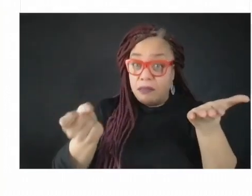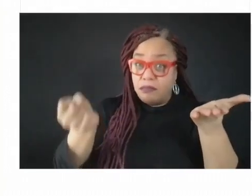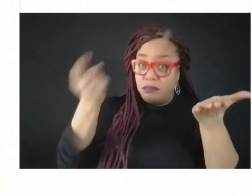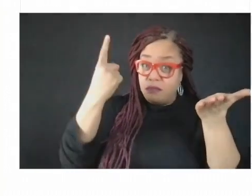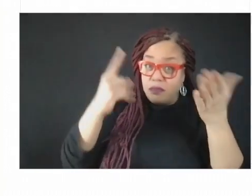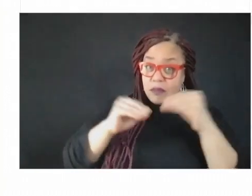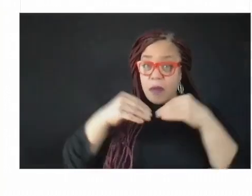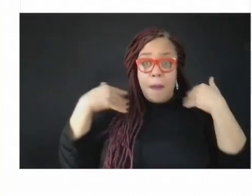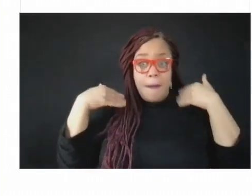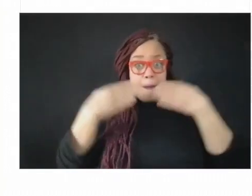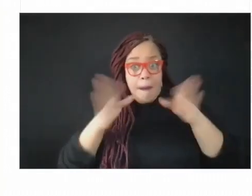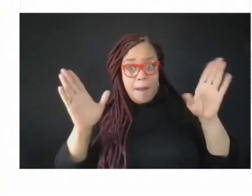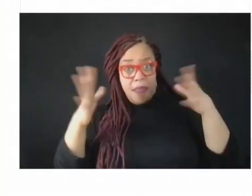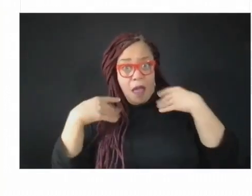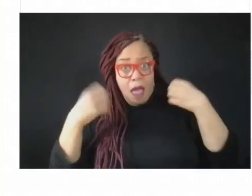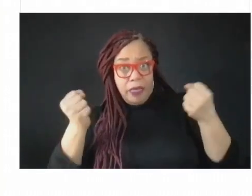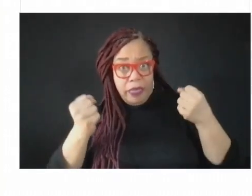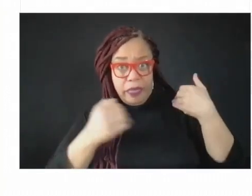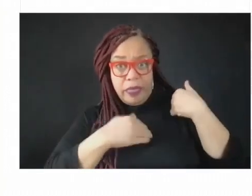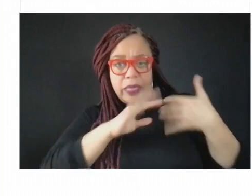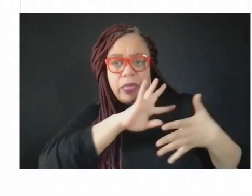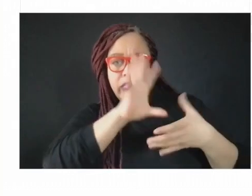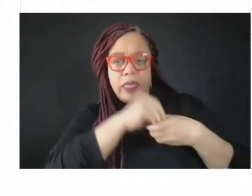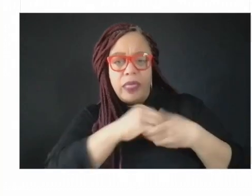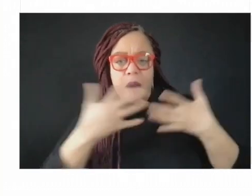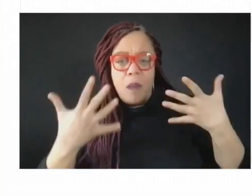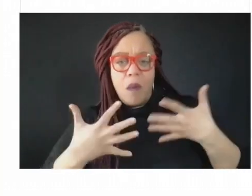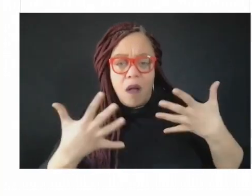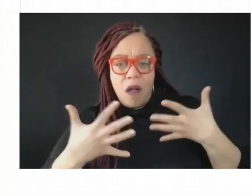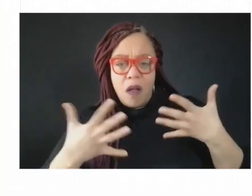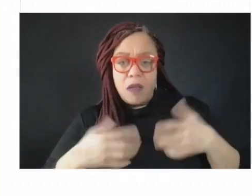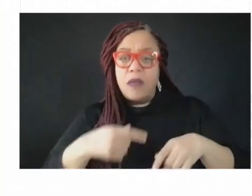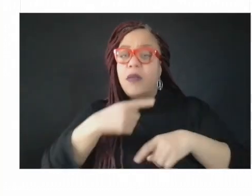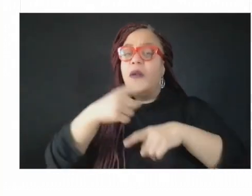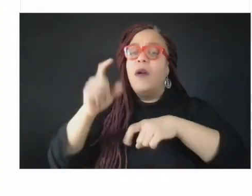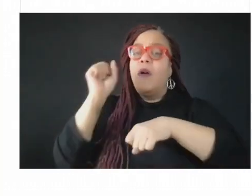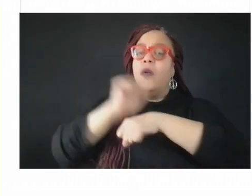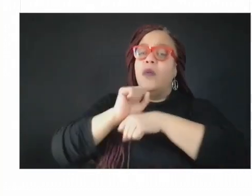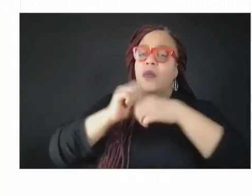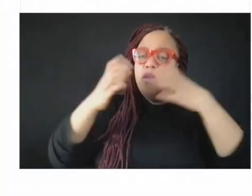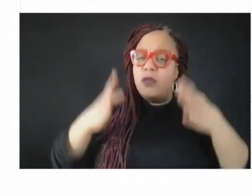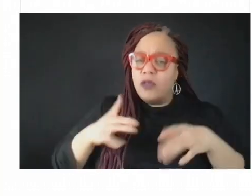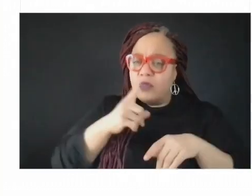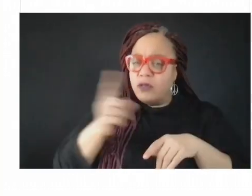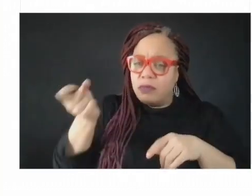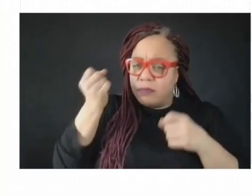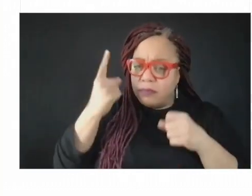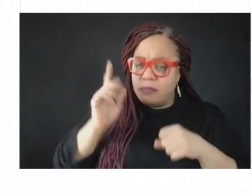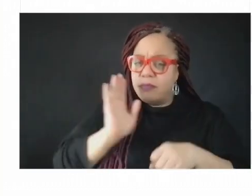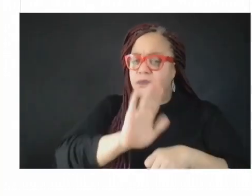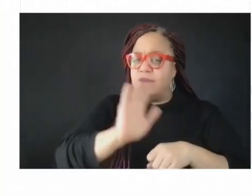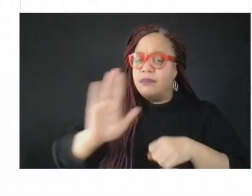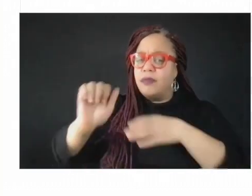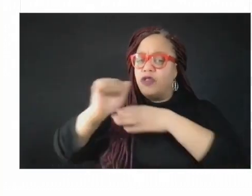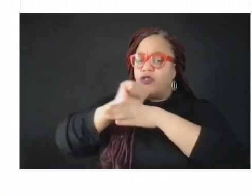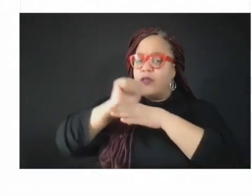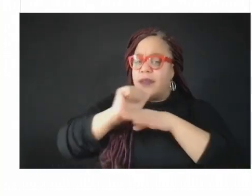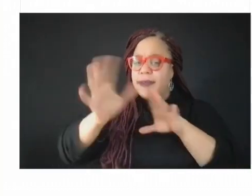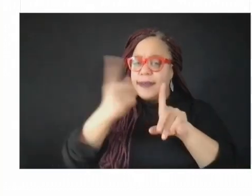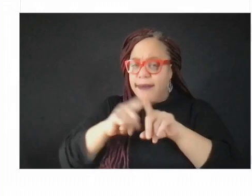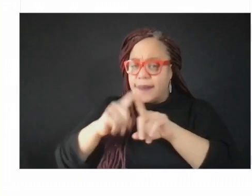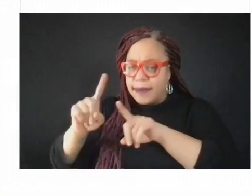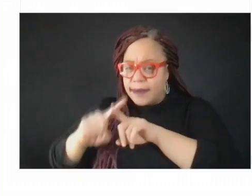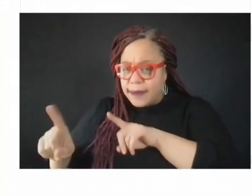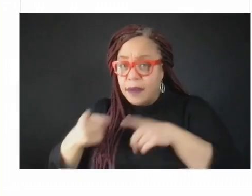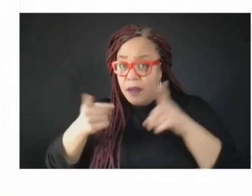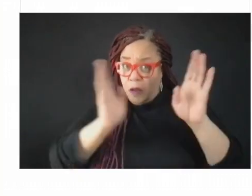the workforce to understand that set point versus what we're using as our talking points? And then in the context of